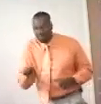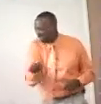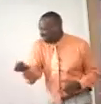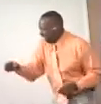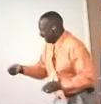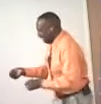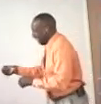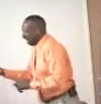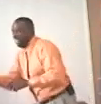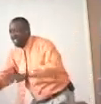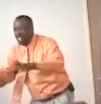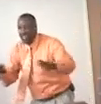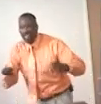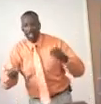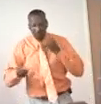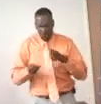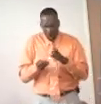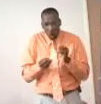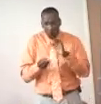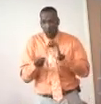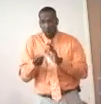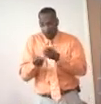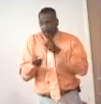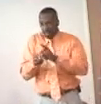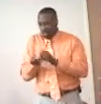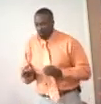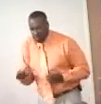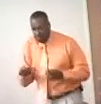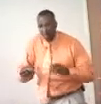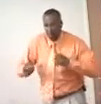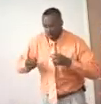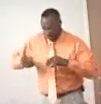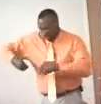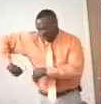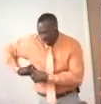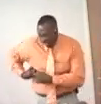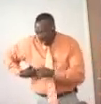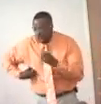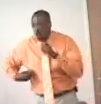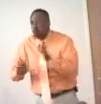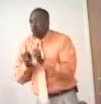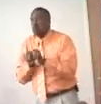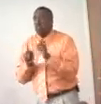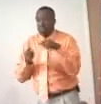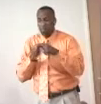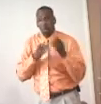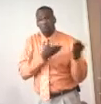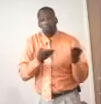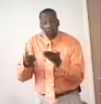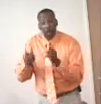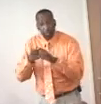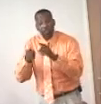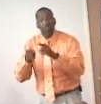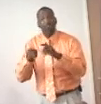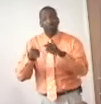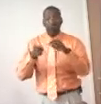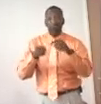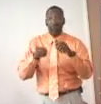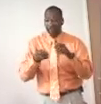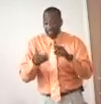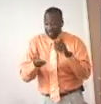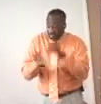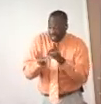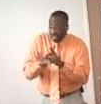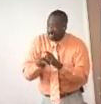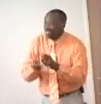I can hold the prescription all I want. I can tuck it under my arm. It can be with me, but until I take the God's